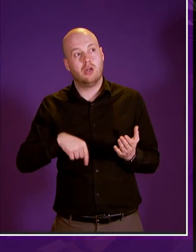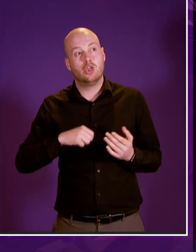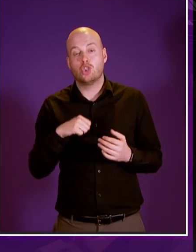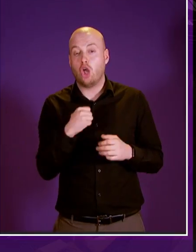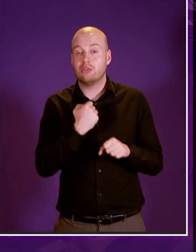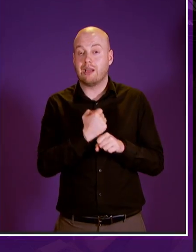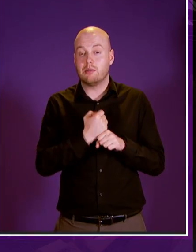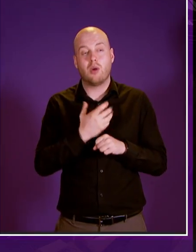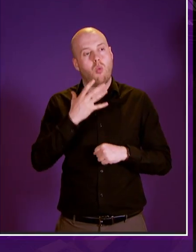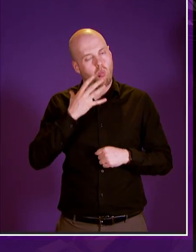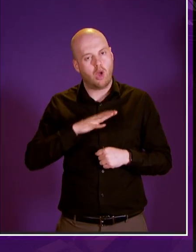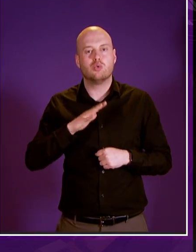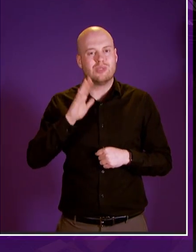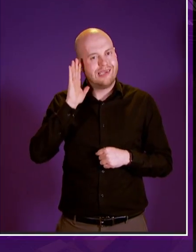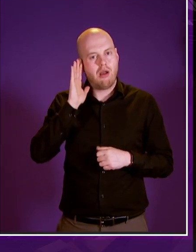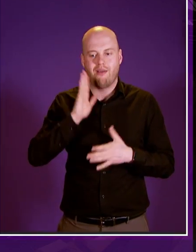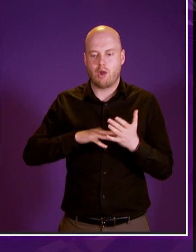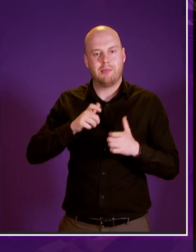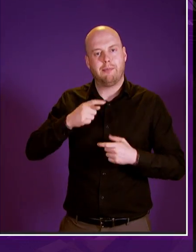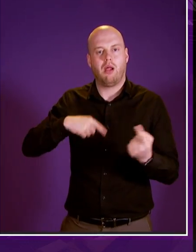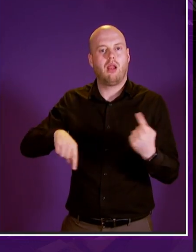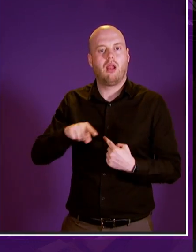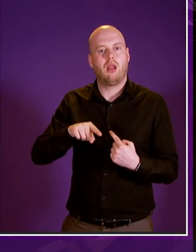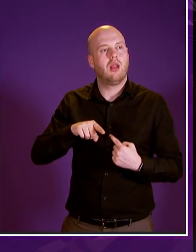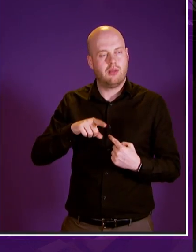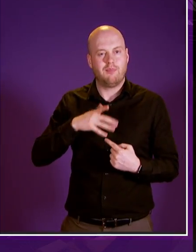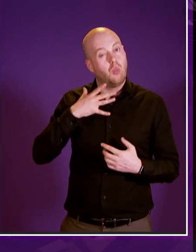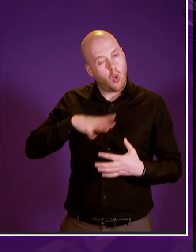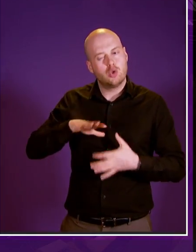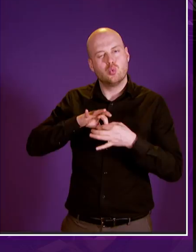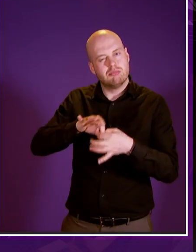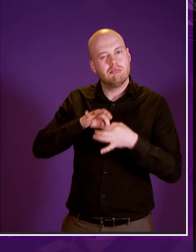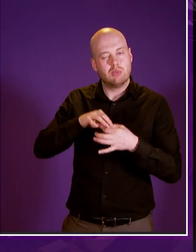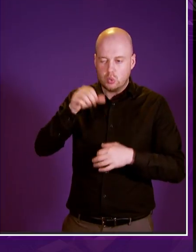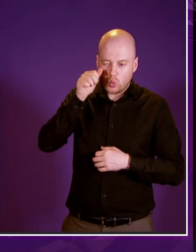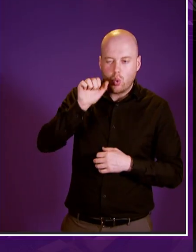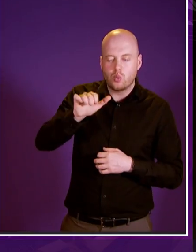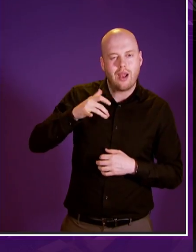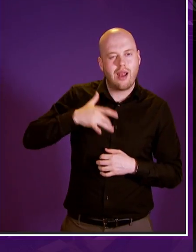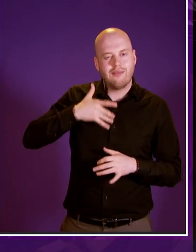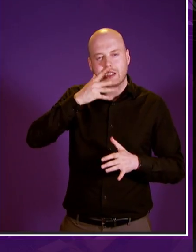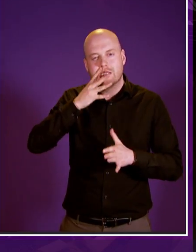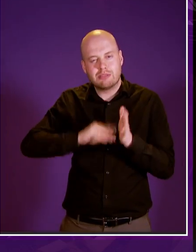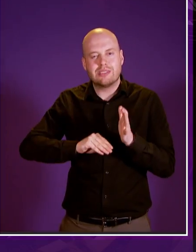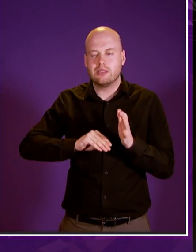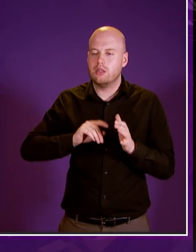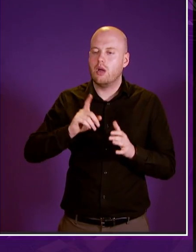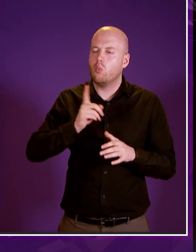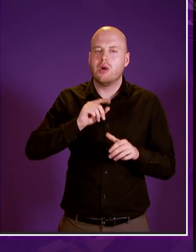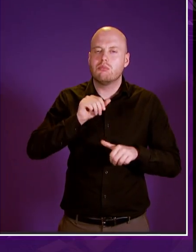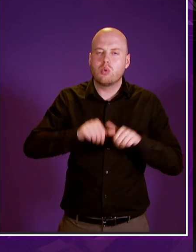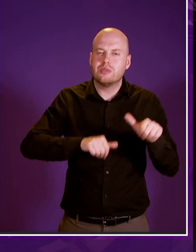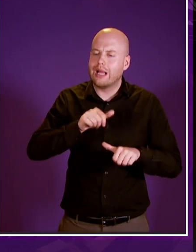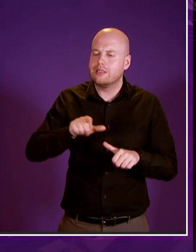to hear from people they want to hear from them they want to hear their story they want to do all they can to make the types of processes when they're going through